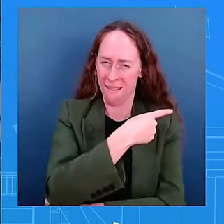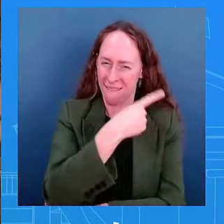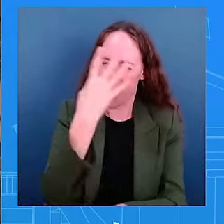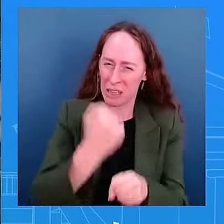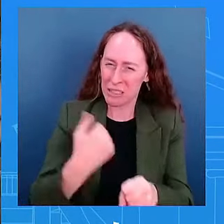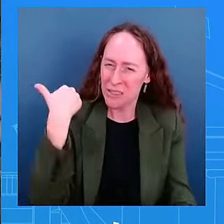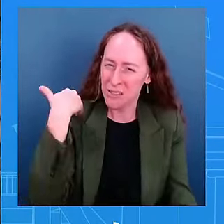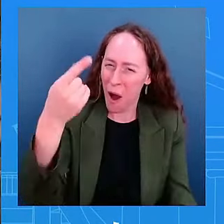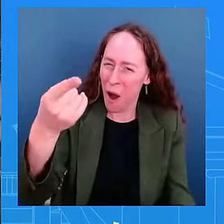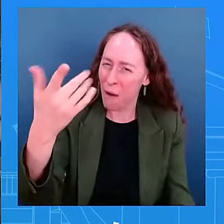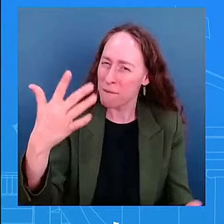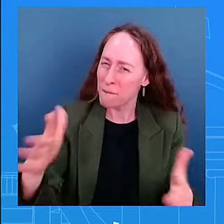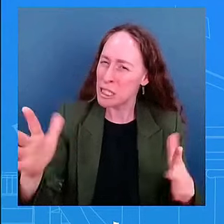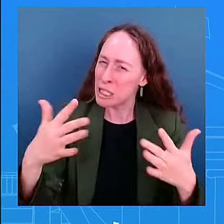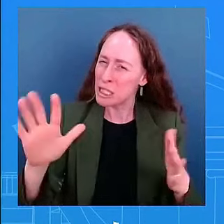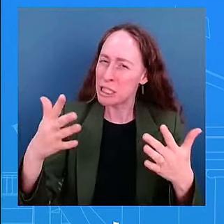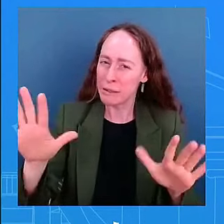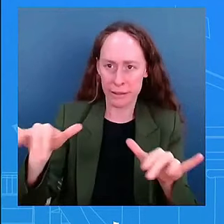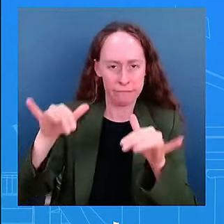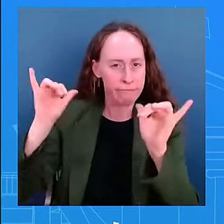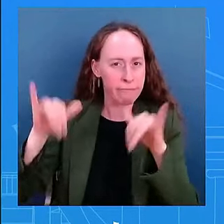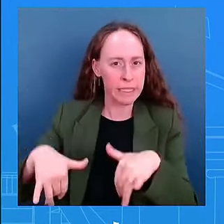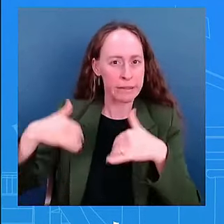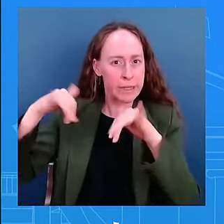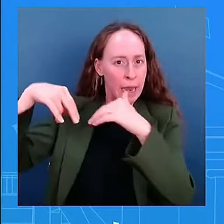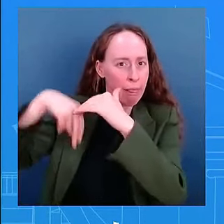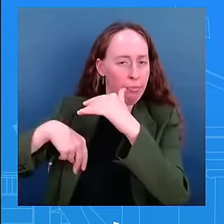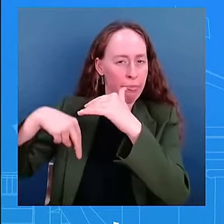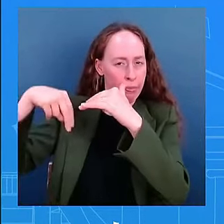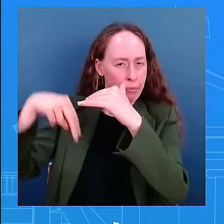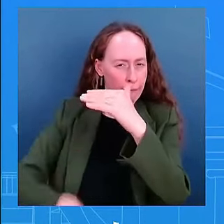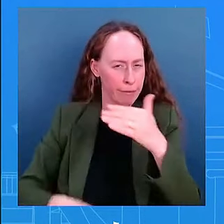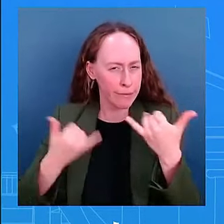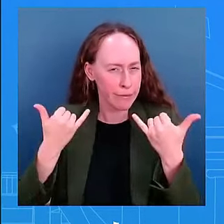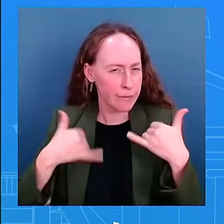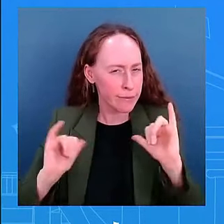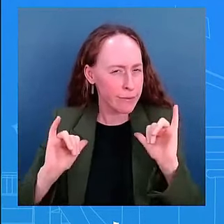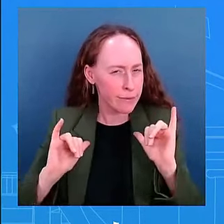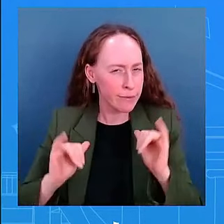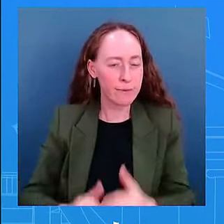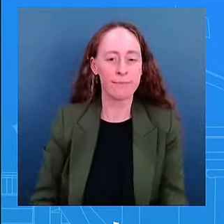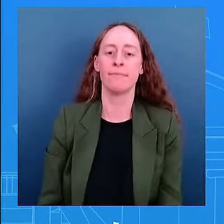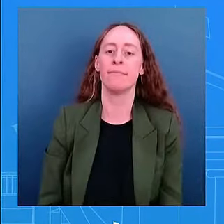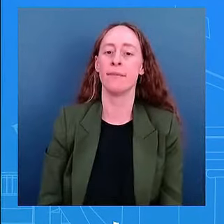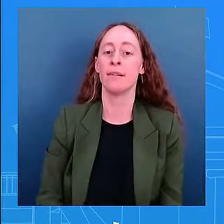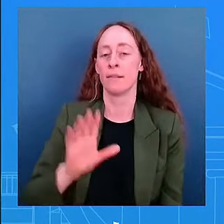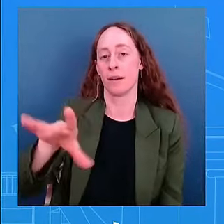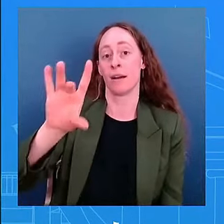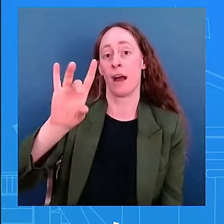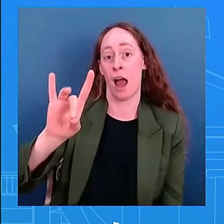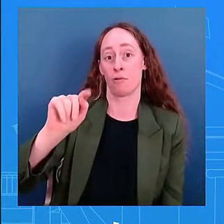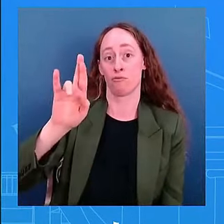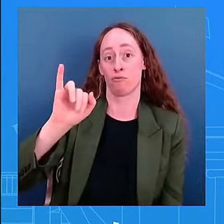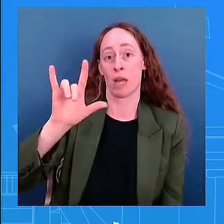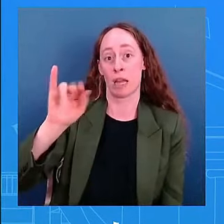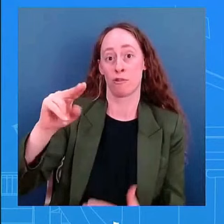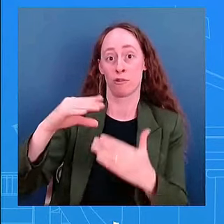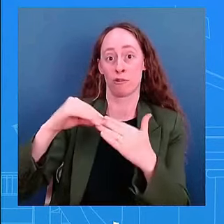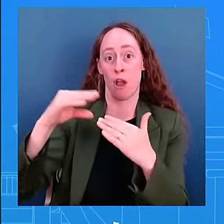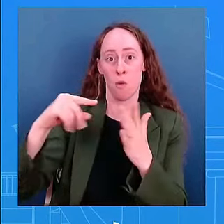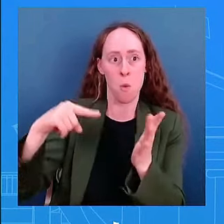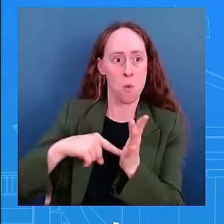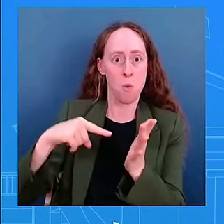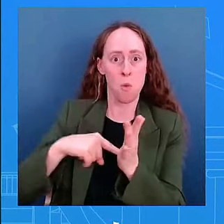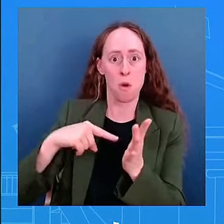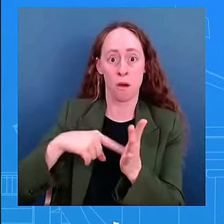is the fact is eight trillion dollars was what the increase in debt was what the last administration did the trump